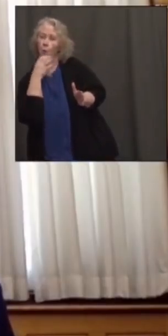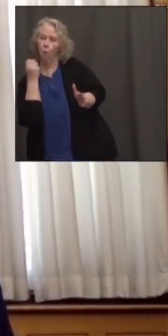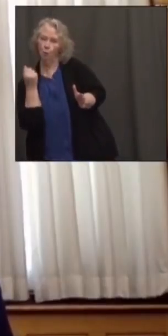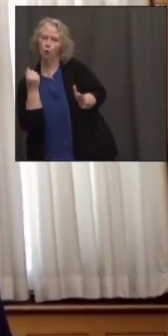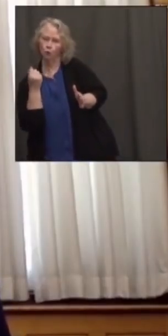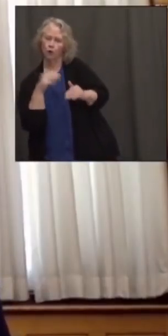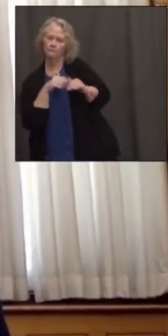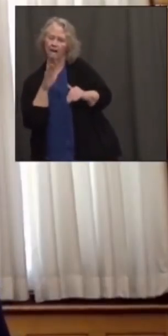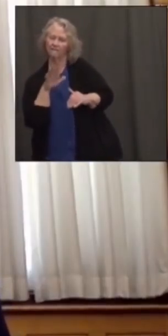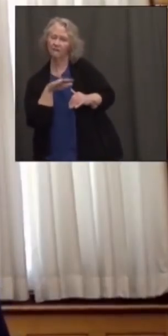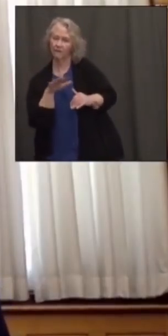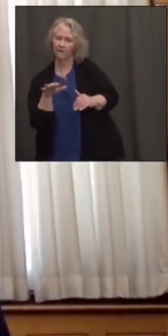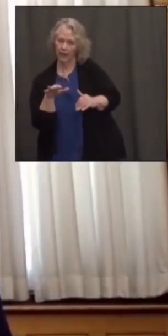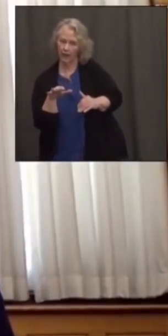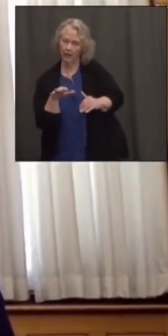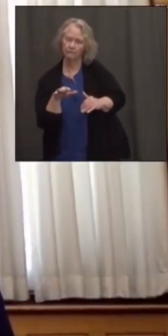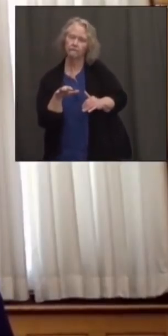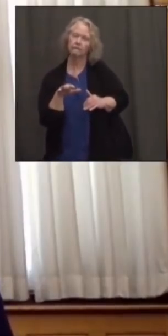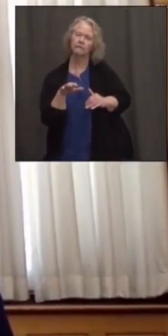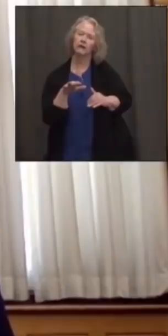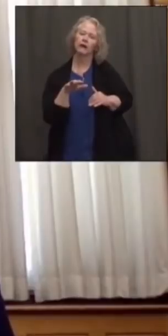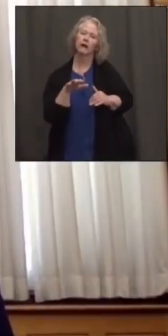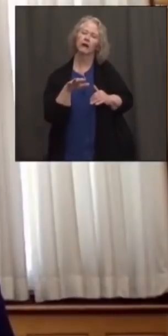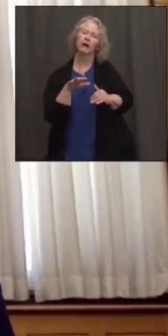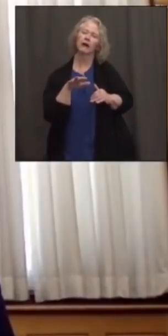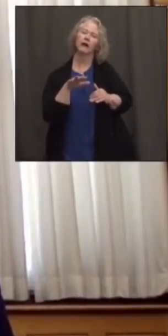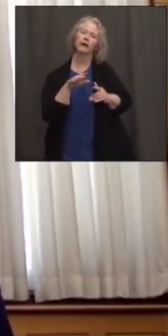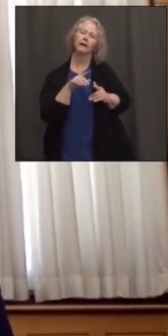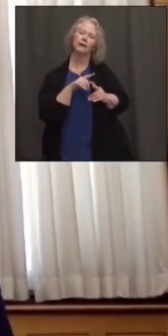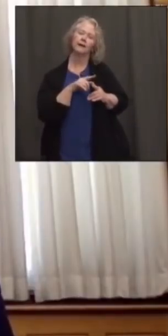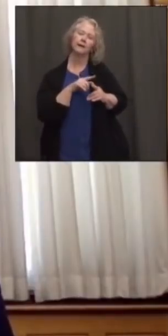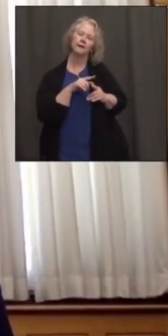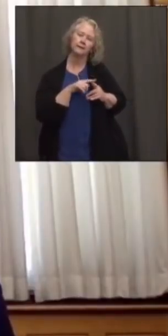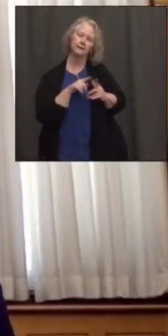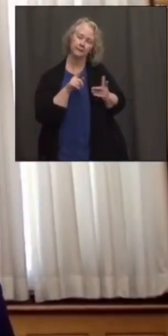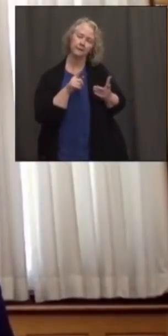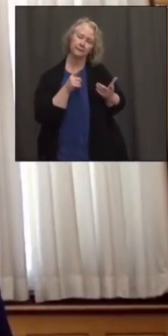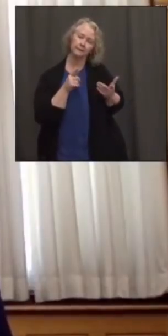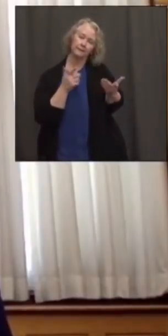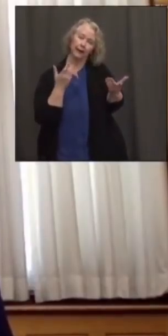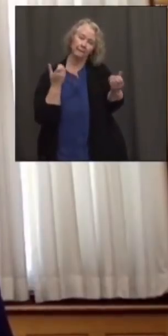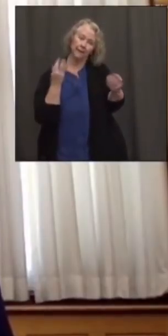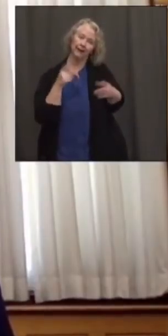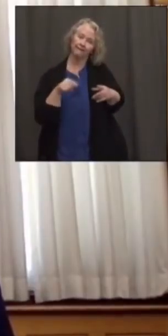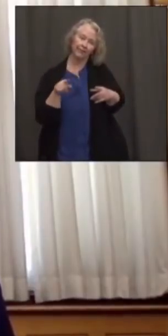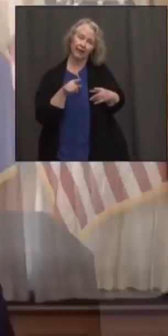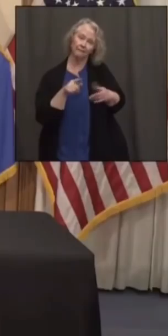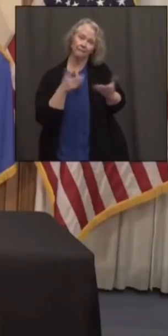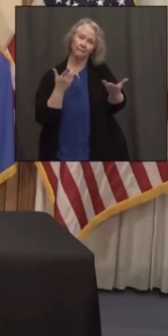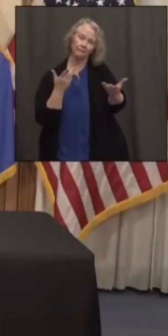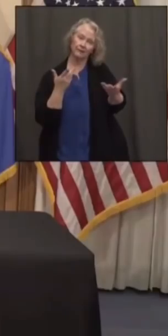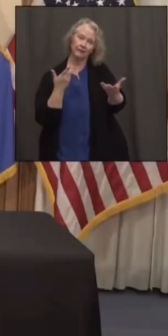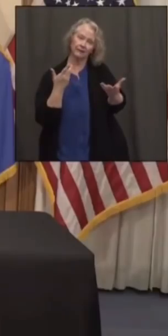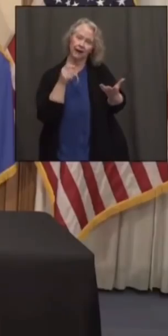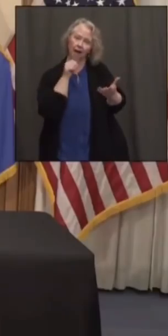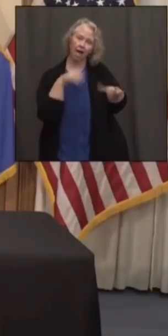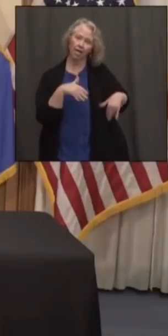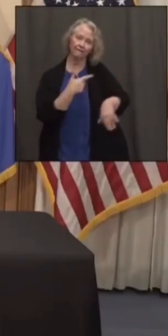55 years old for the most part, where we still, unfortunately, still have a number of people who are unvaccinated. Okay.